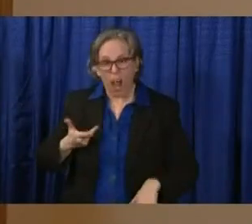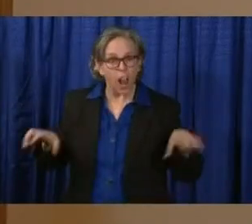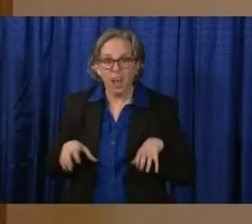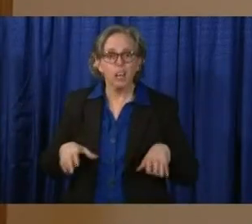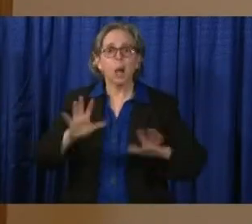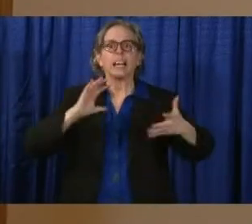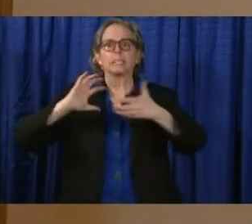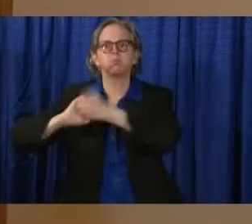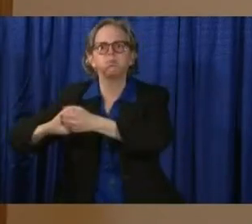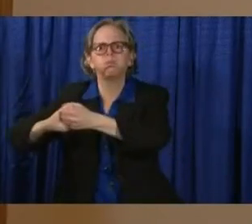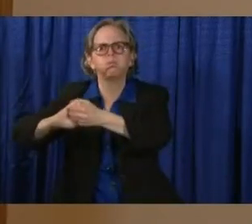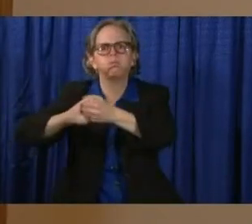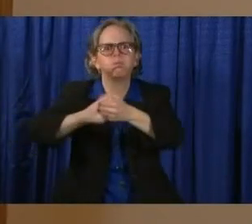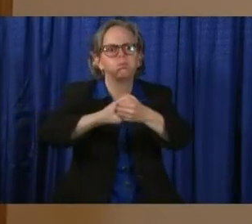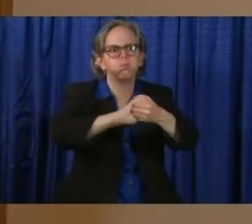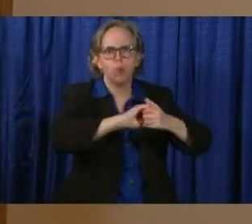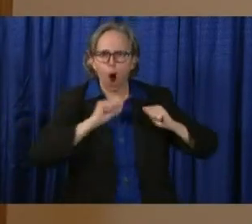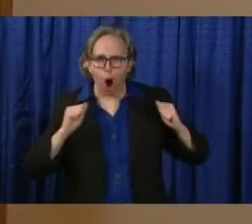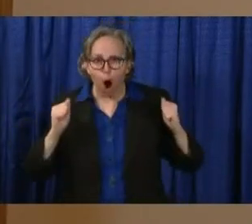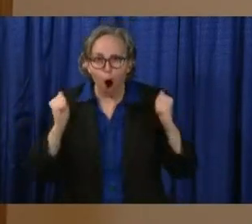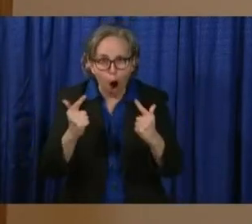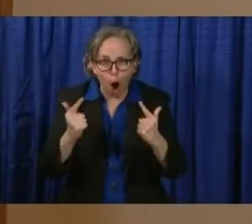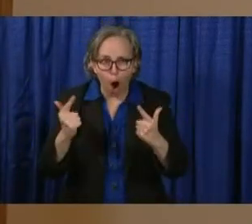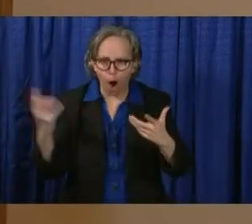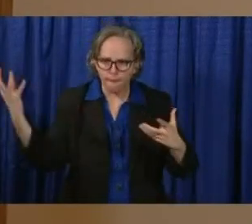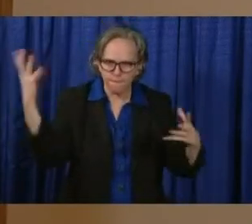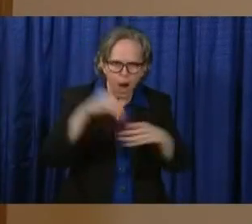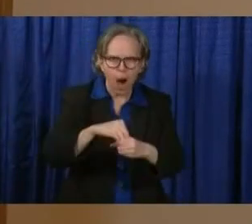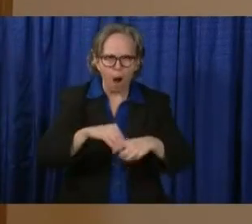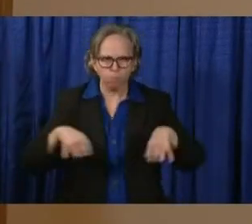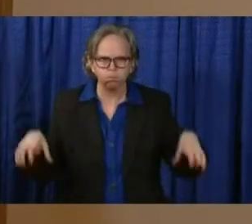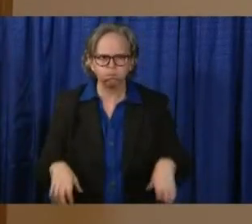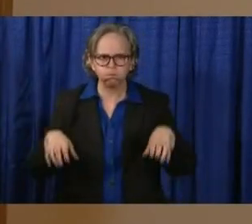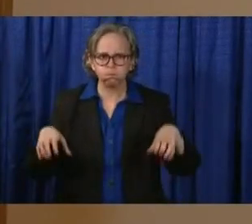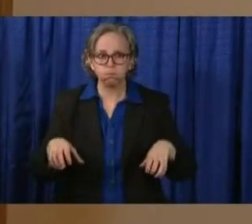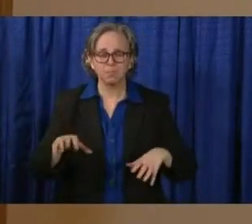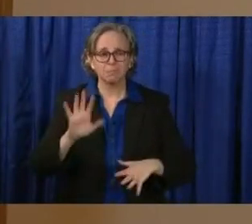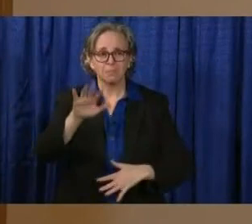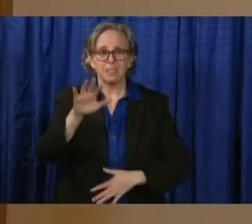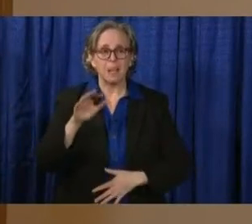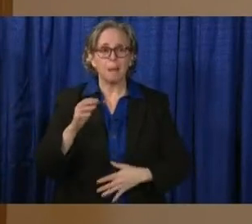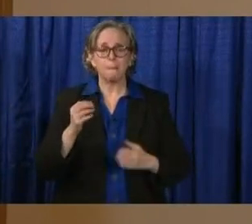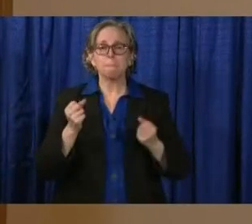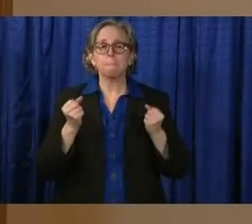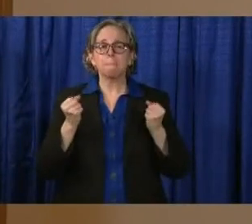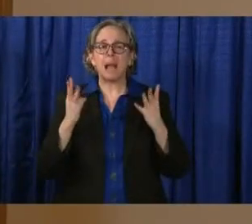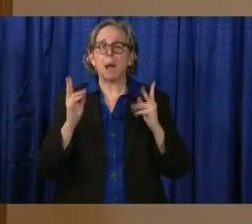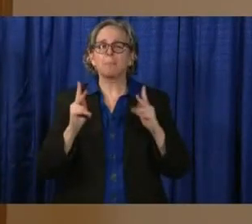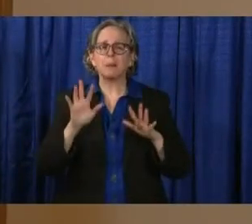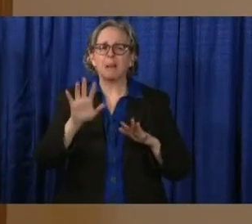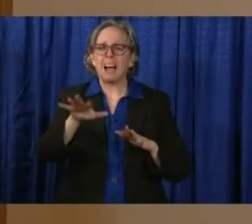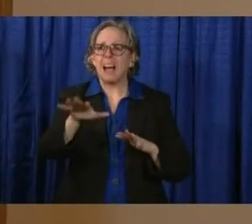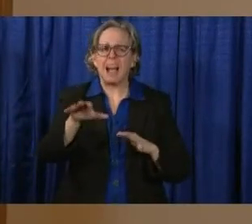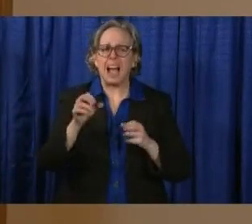much to see, and there's plenty of Ohioans here who, you know, there are how many deaths today? You know,